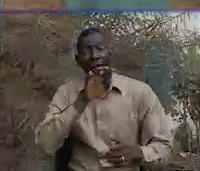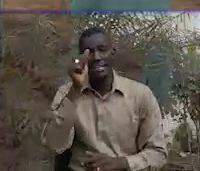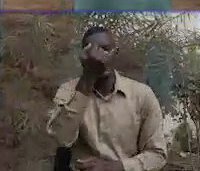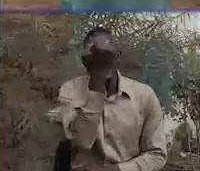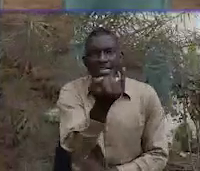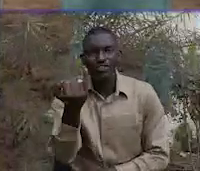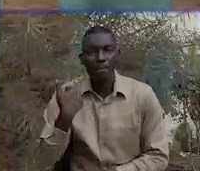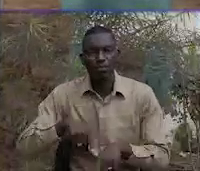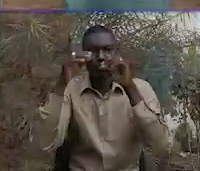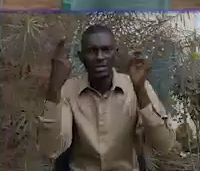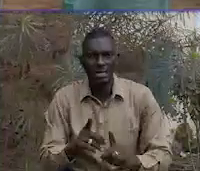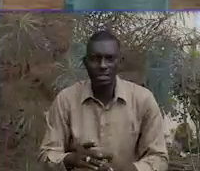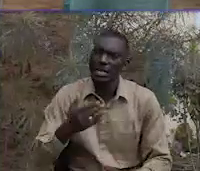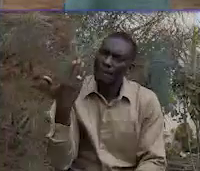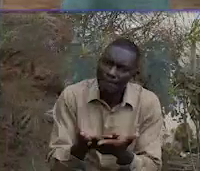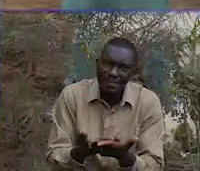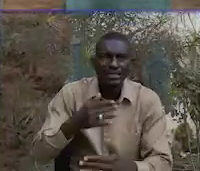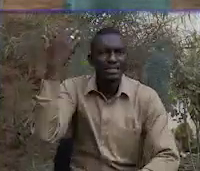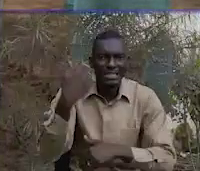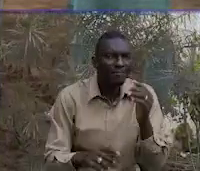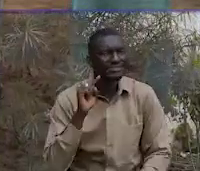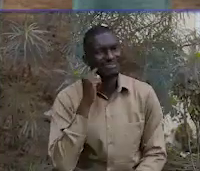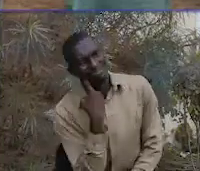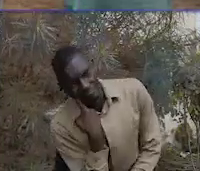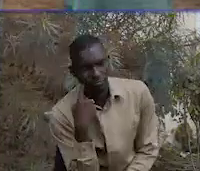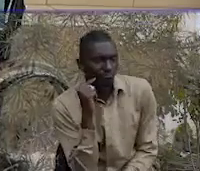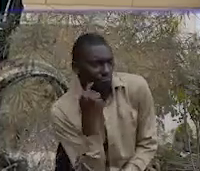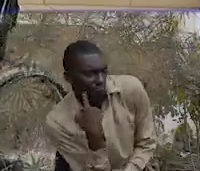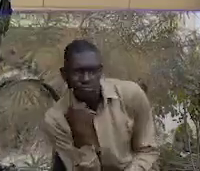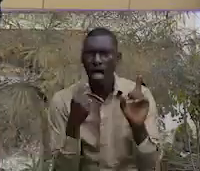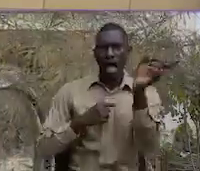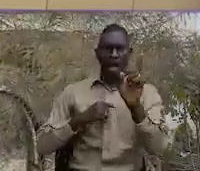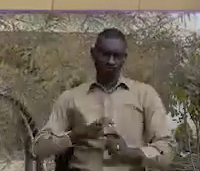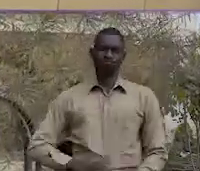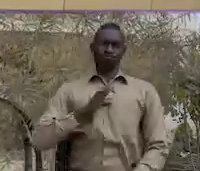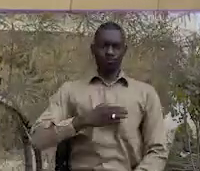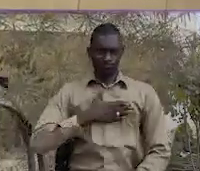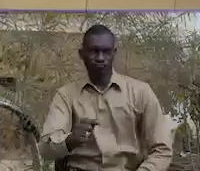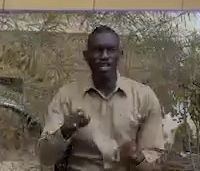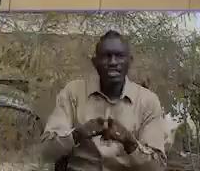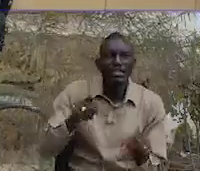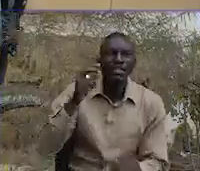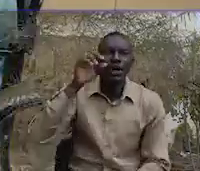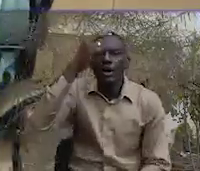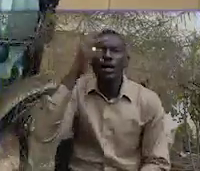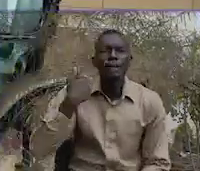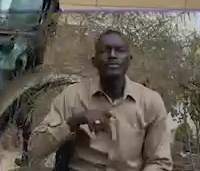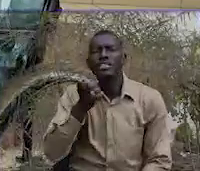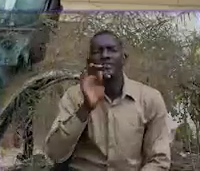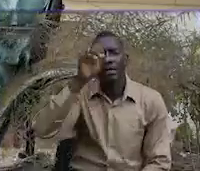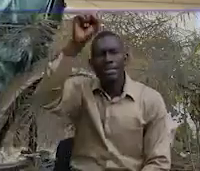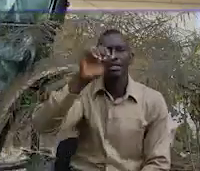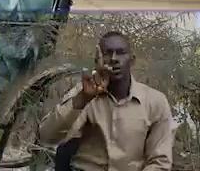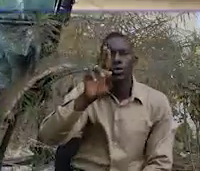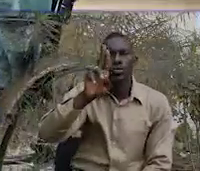And to individuals having disabilities, be outspoken, never be sigh, be like